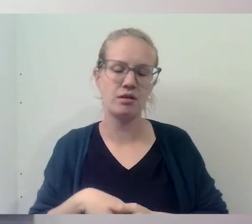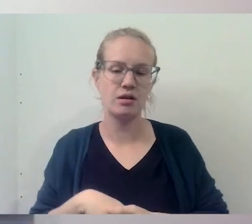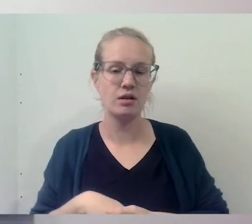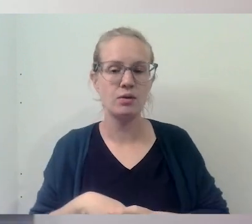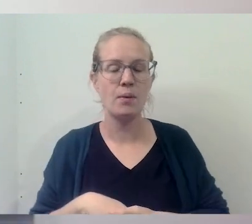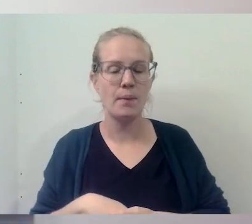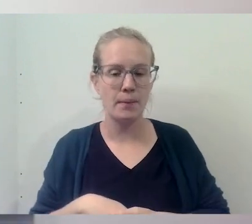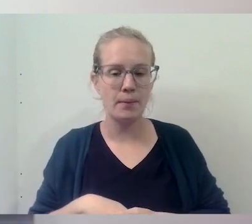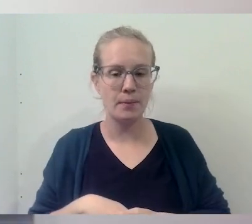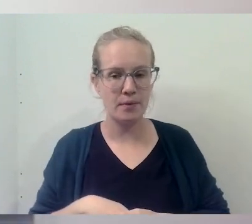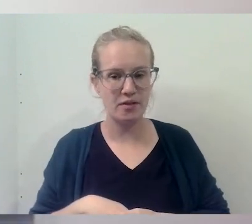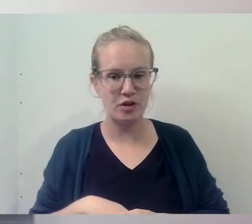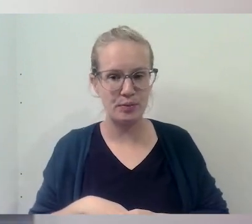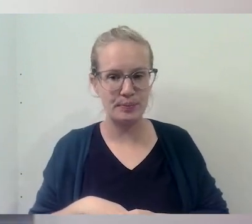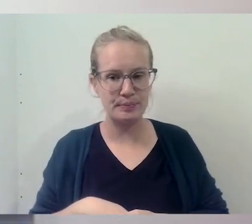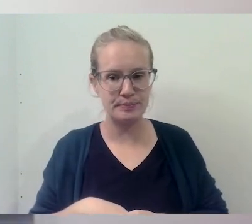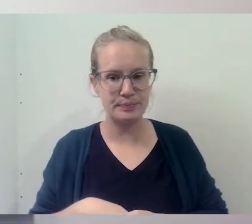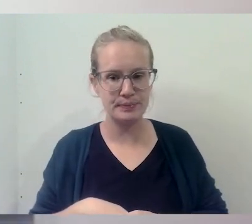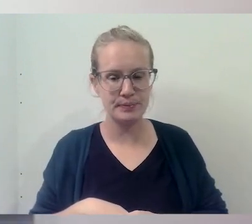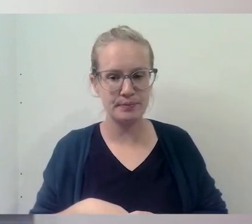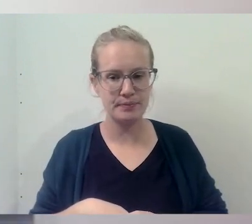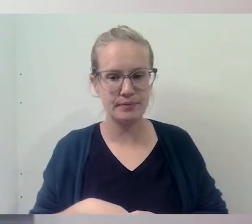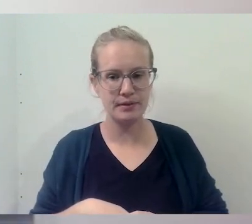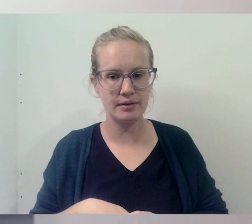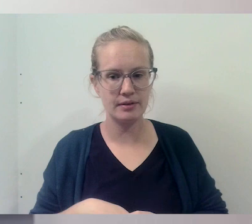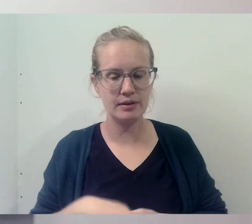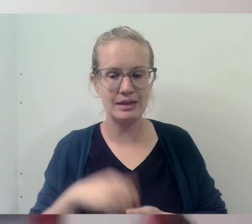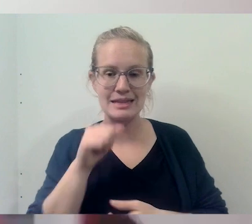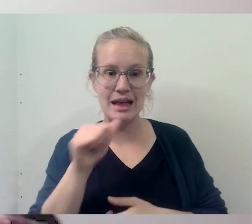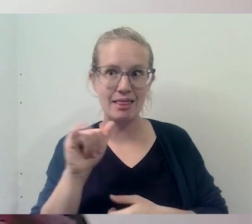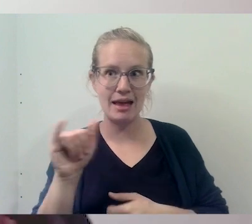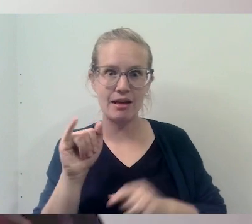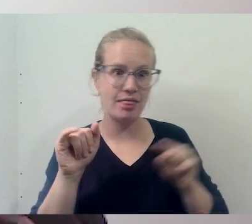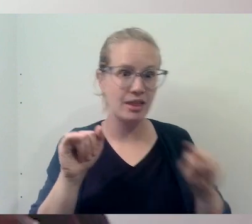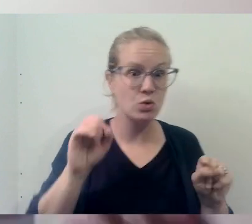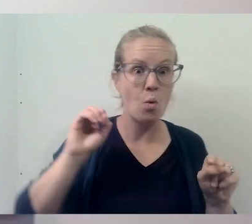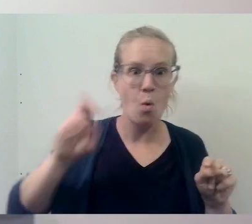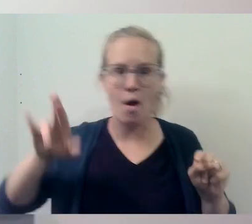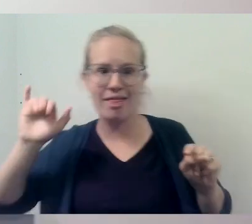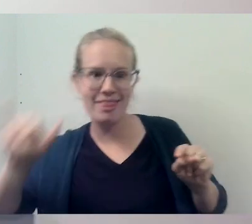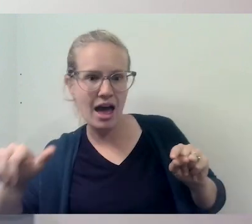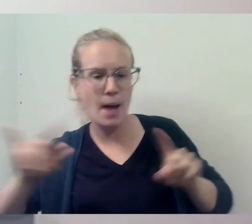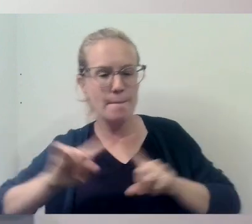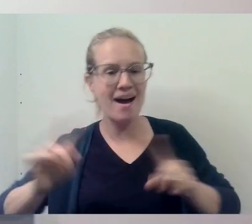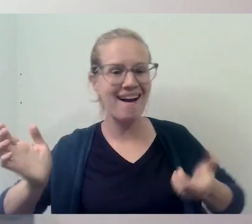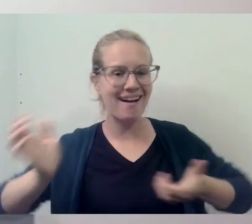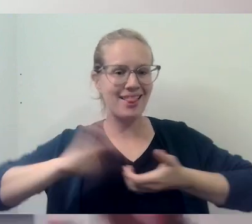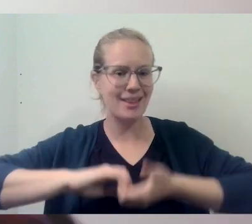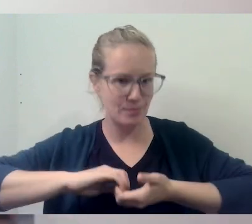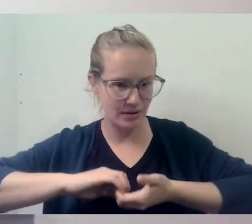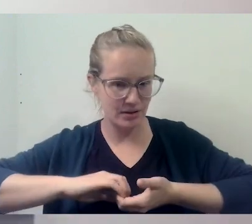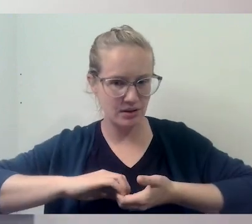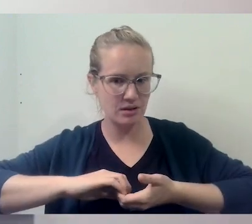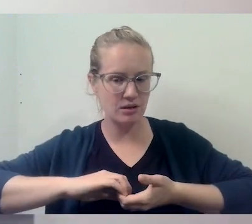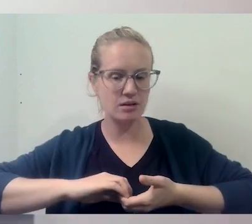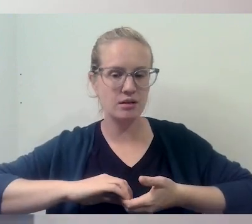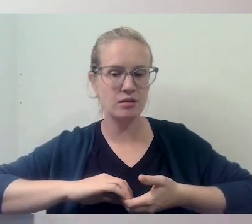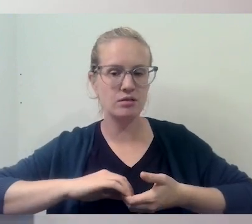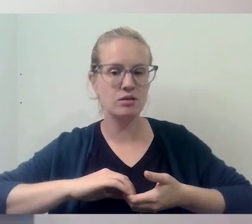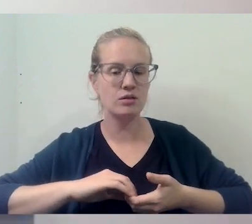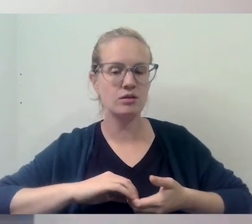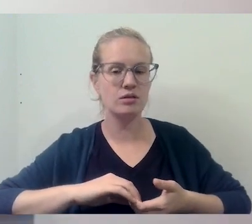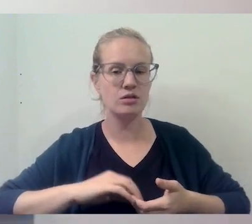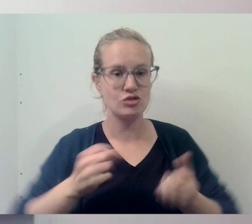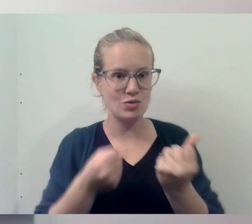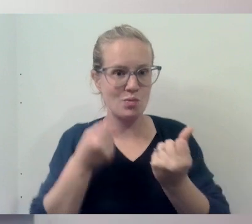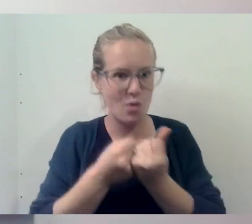we, it's not like either or, but like collaboratively, you know, while supporting the couple